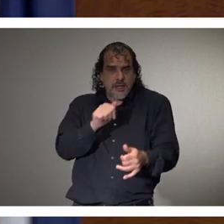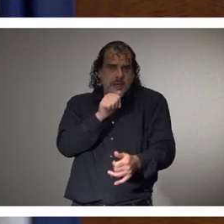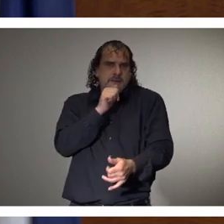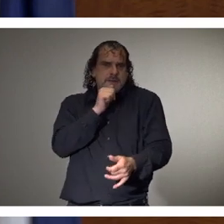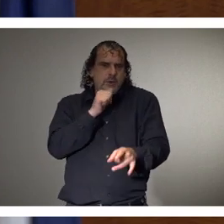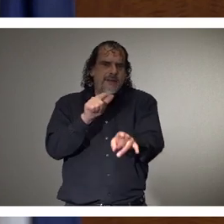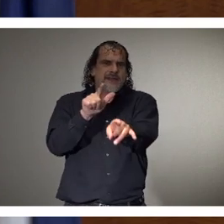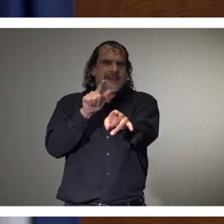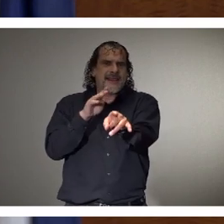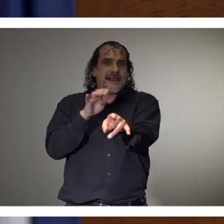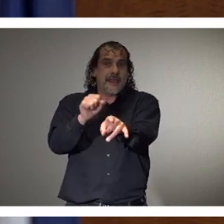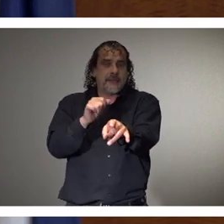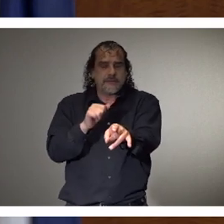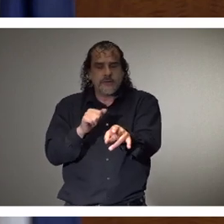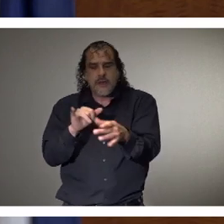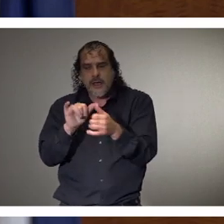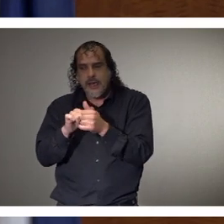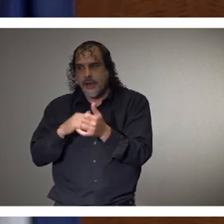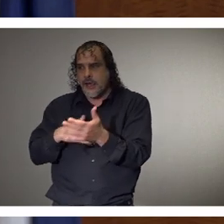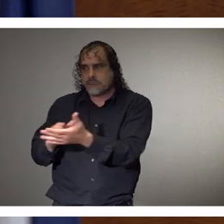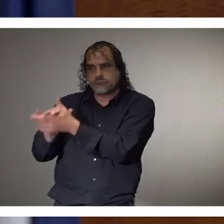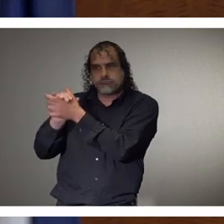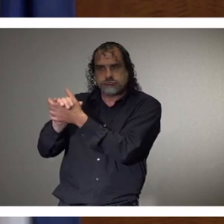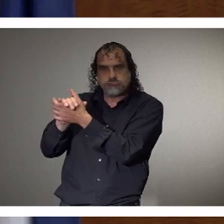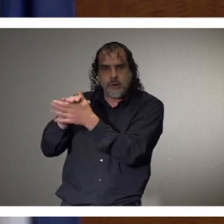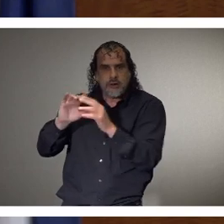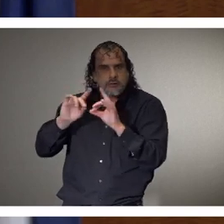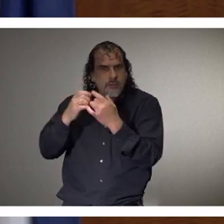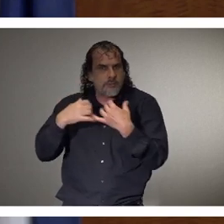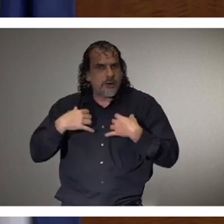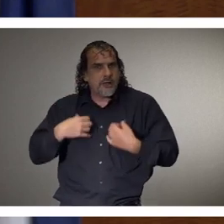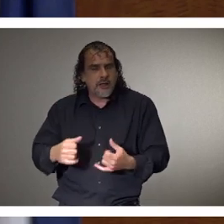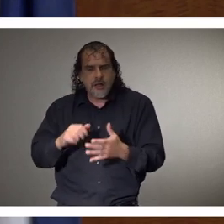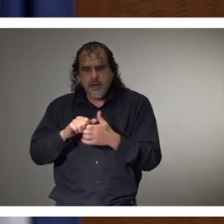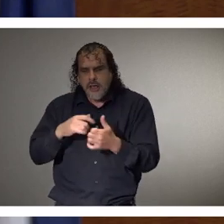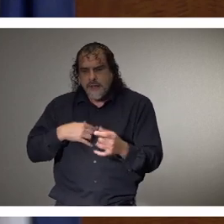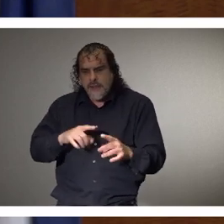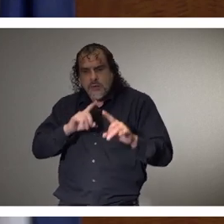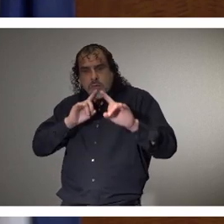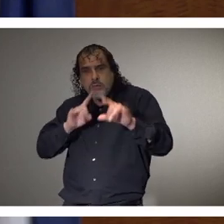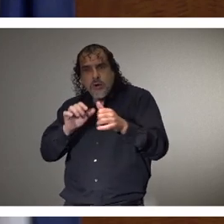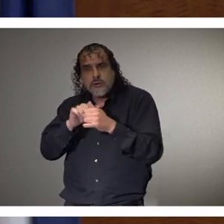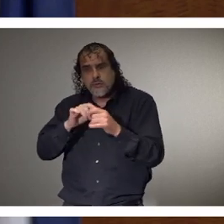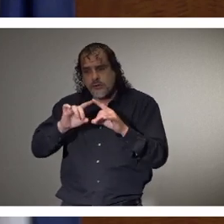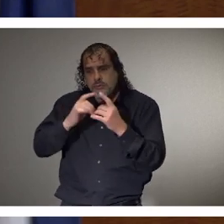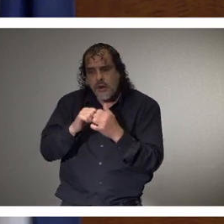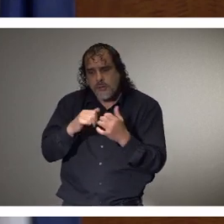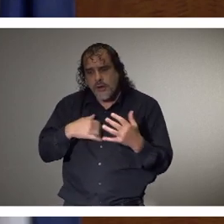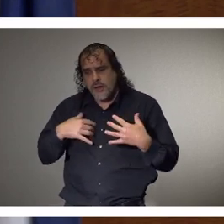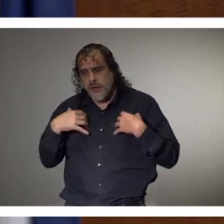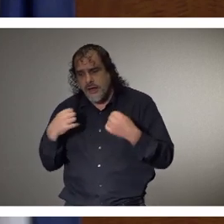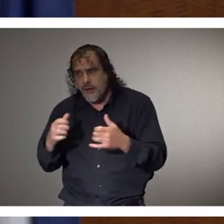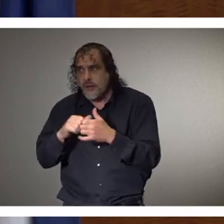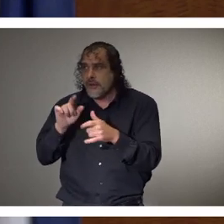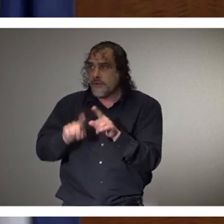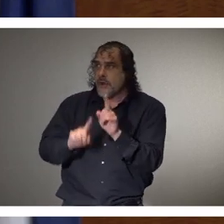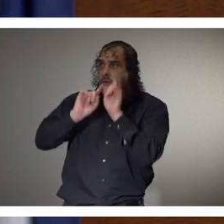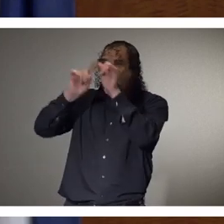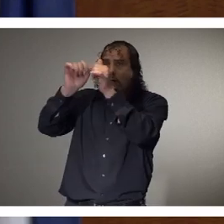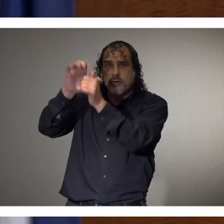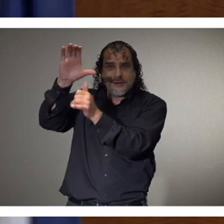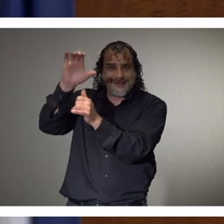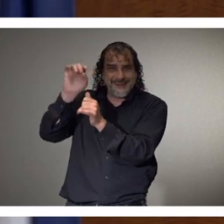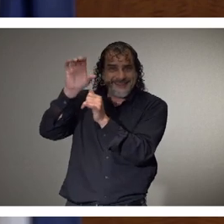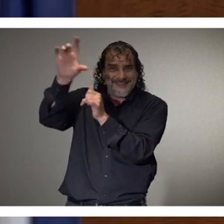have offered, and I commend the Department of Health, if the private labs report to the Department of Health, the Department of Health then reports it to the CDC as is required,